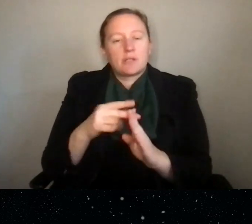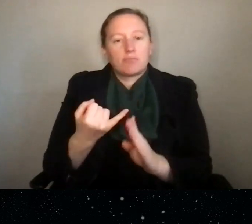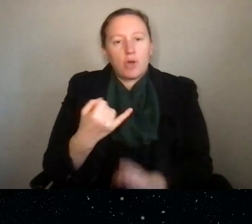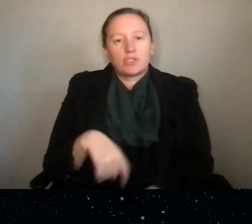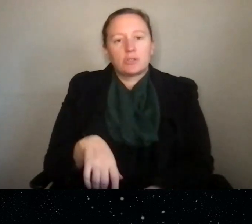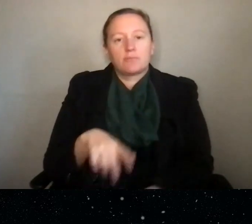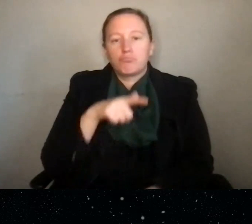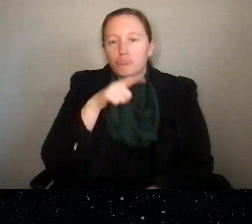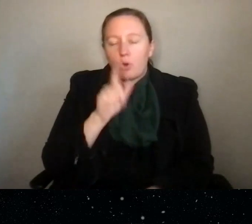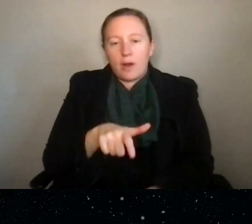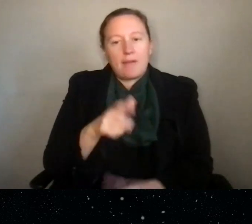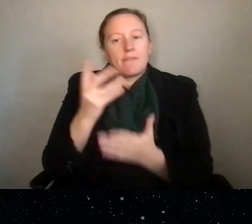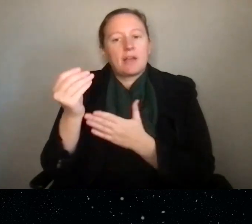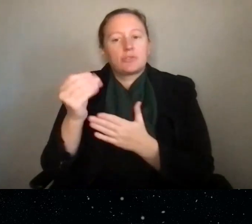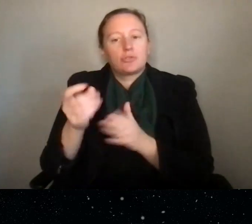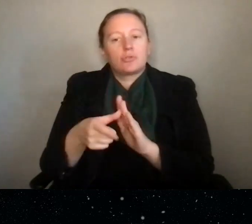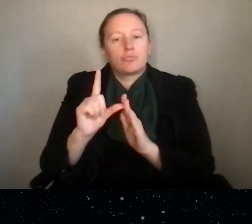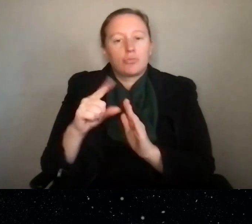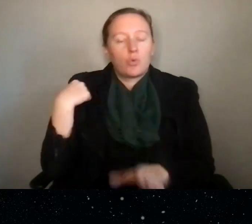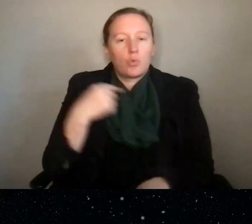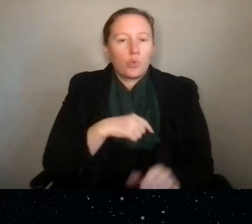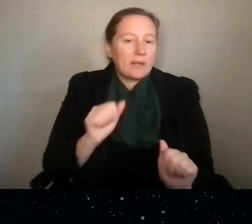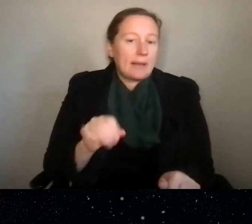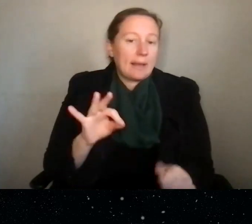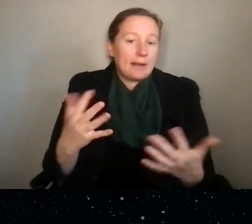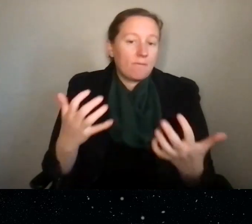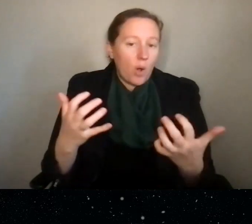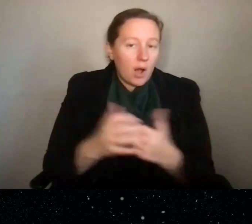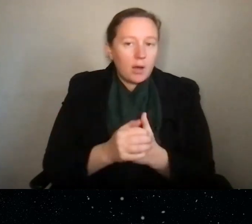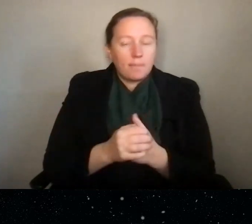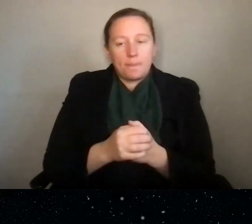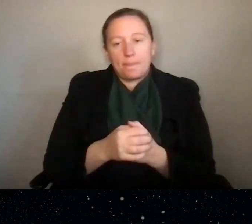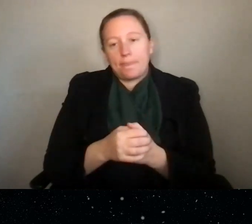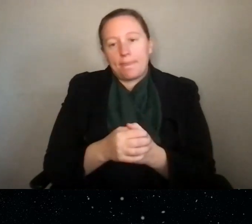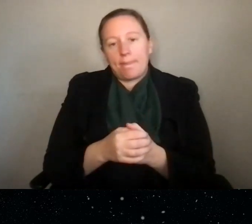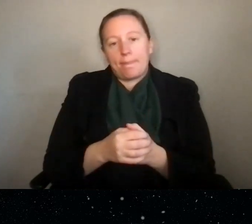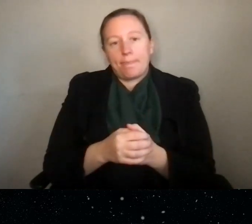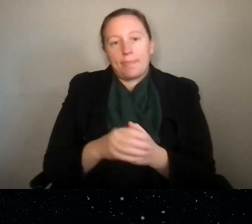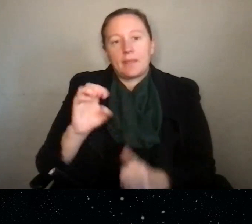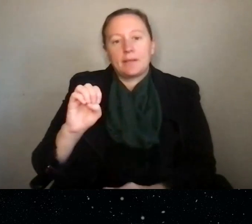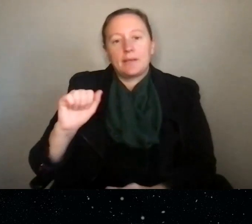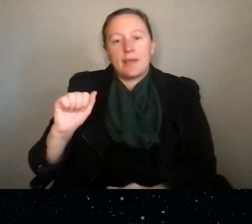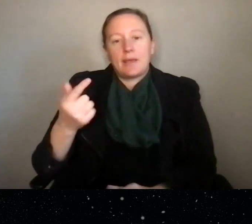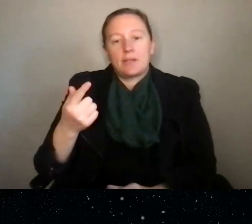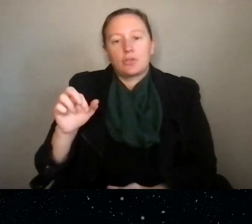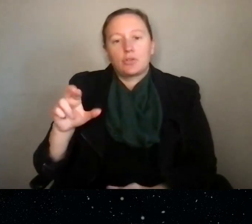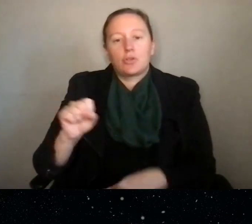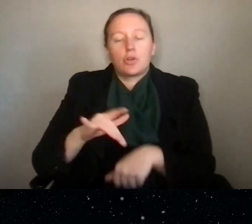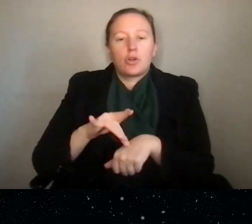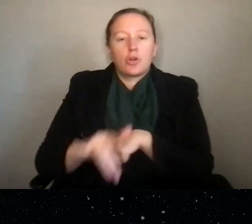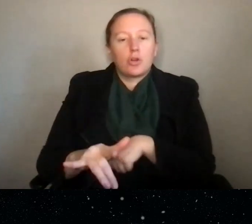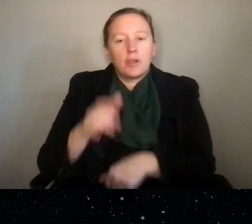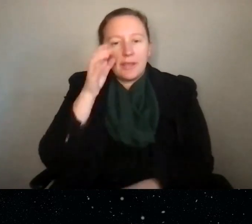don't need to go through external review, though we can if we want to. And eagers, which are sort of early concept